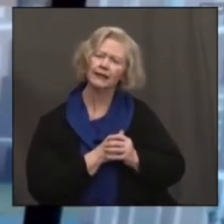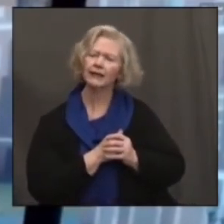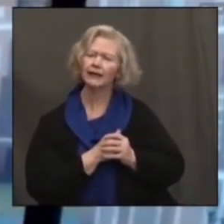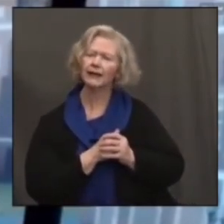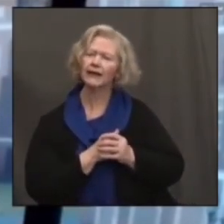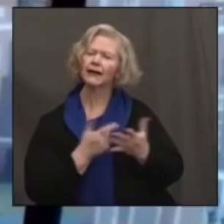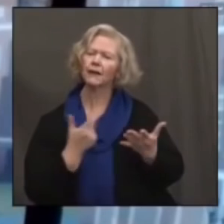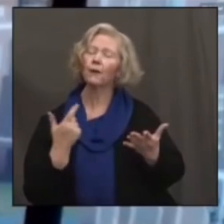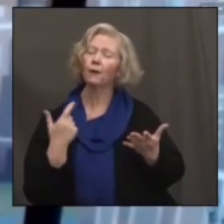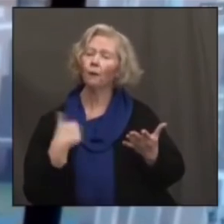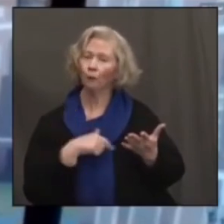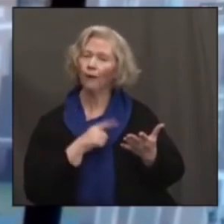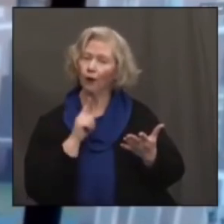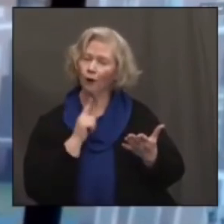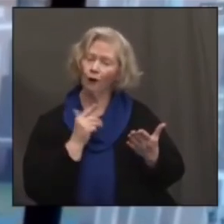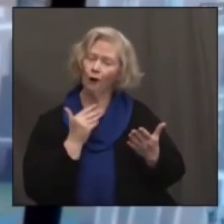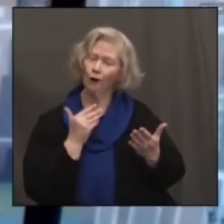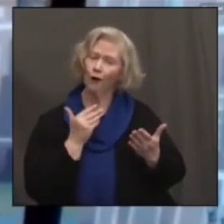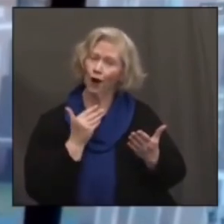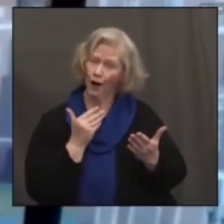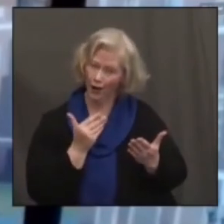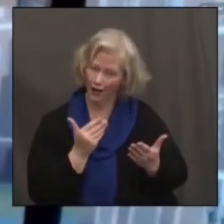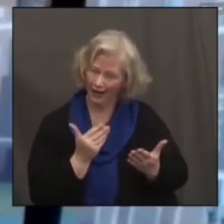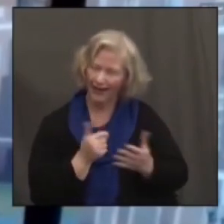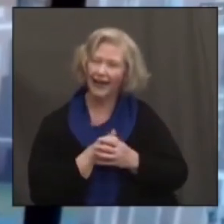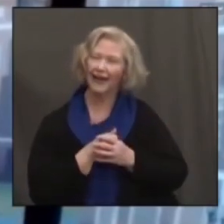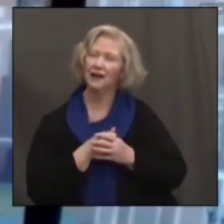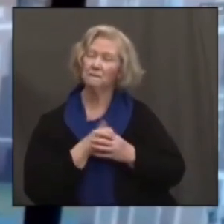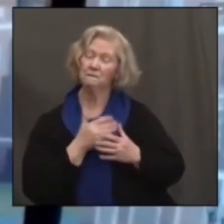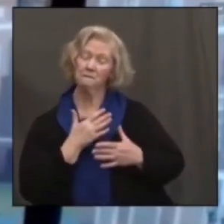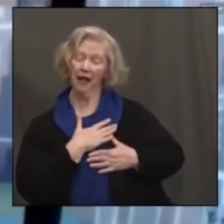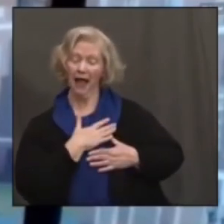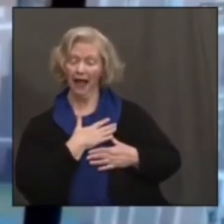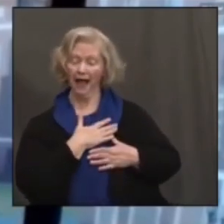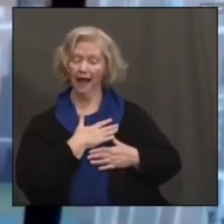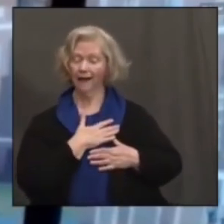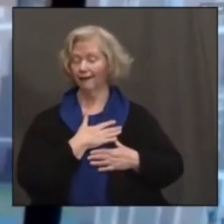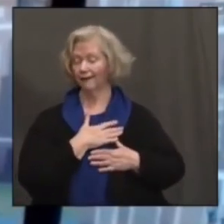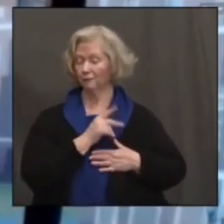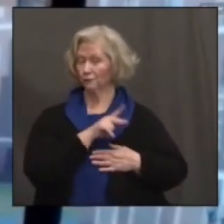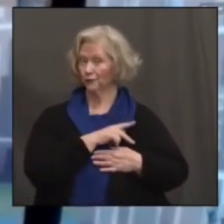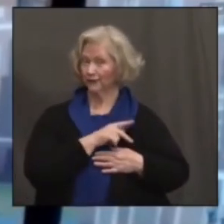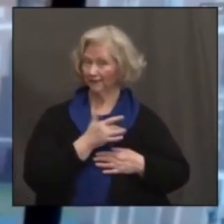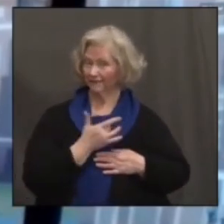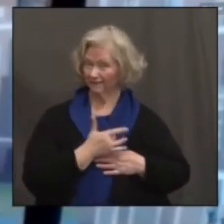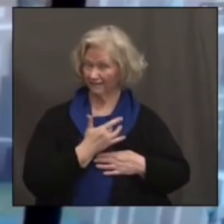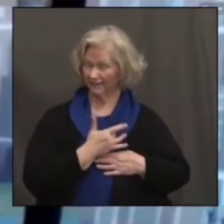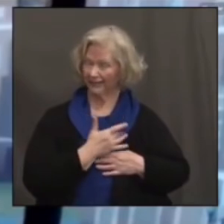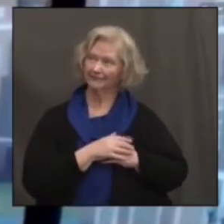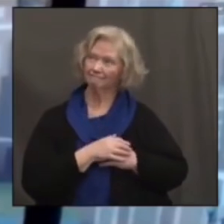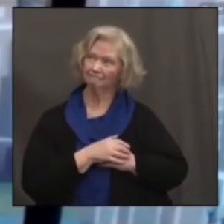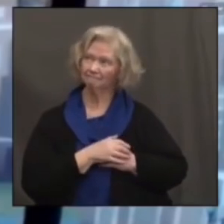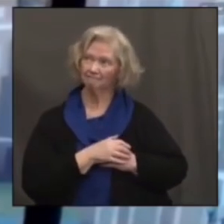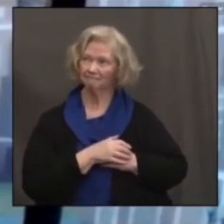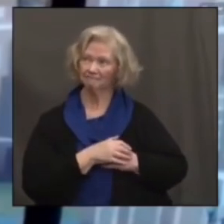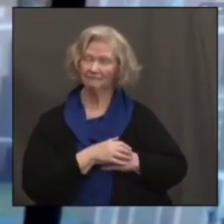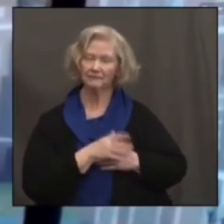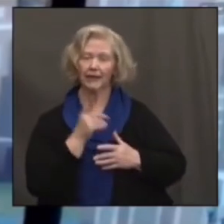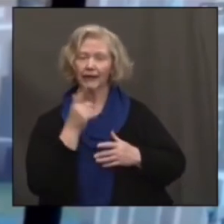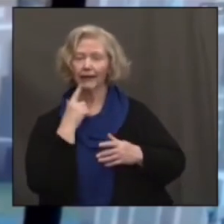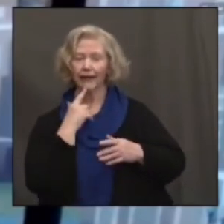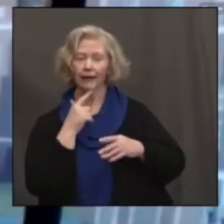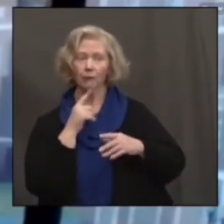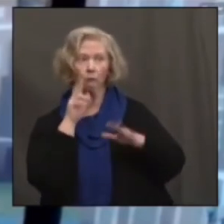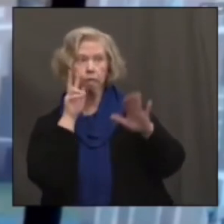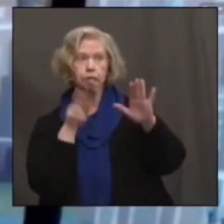and so we're going to get there, you know, my, my, my own personal feeling, and there's, you know, hopefully I'm going to, you know, the timelines are going to be,